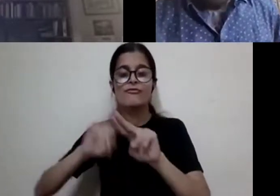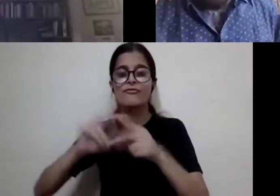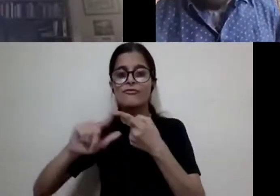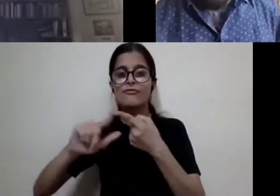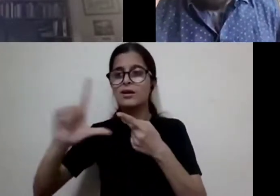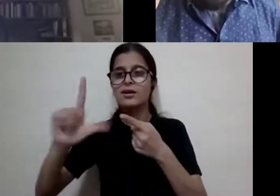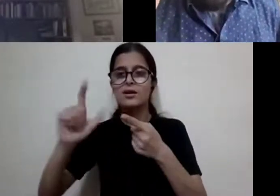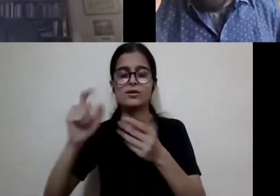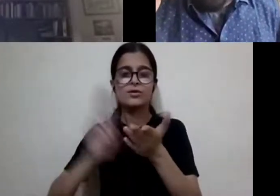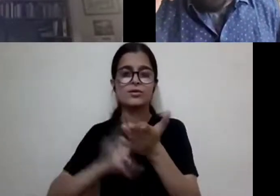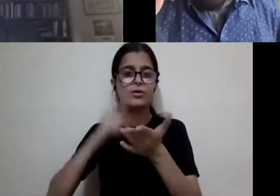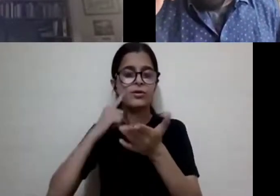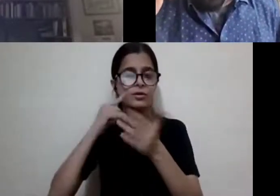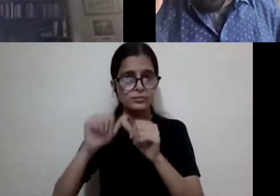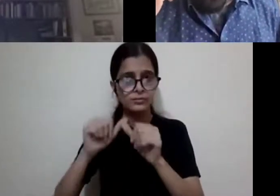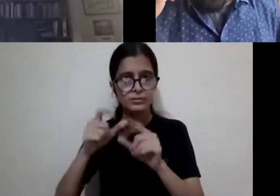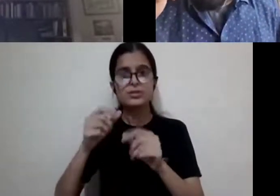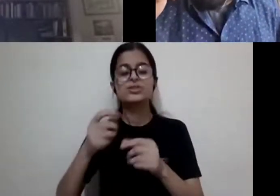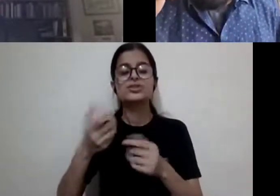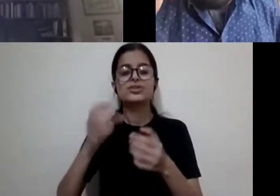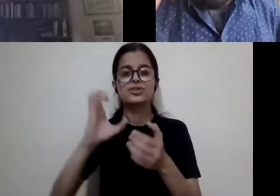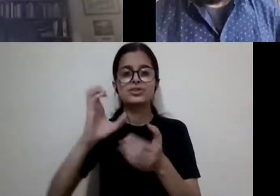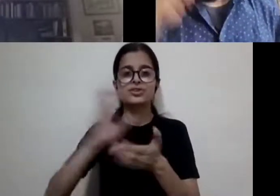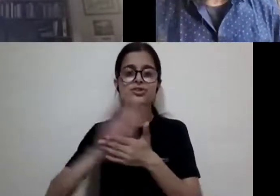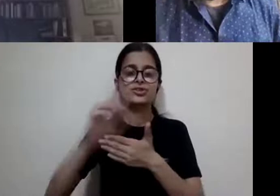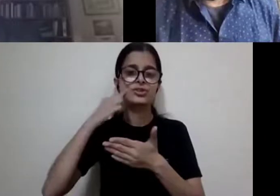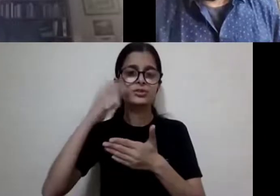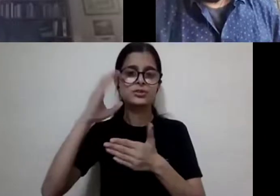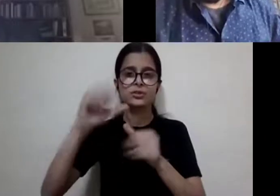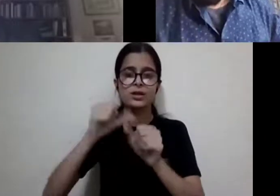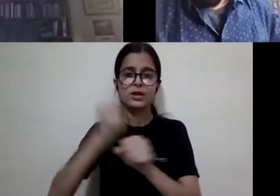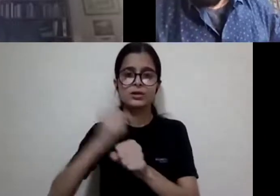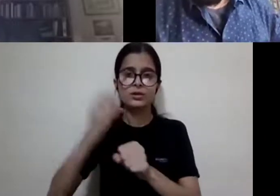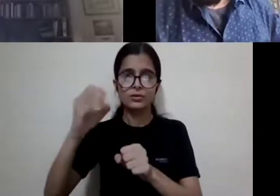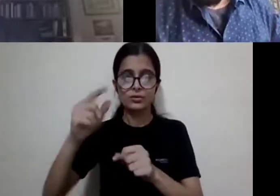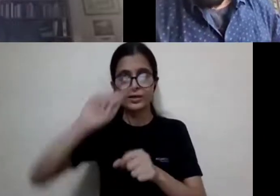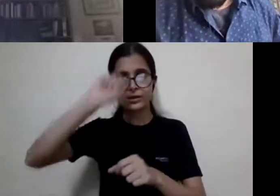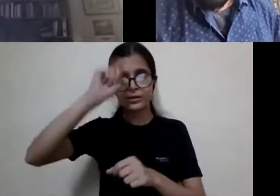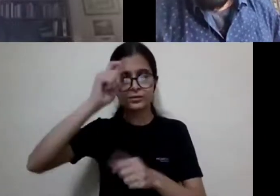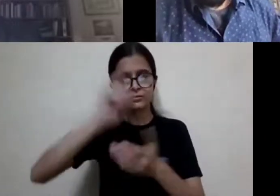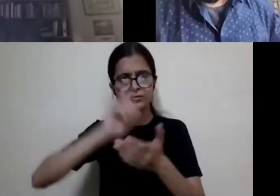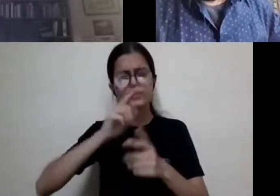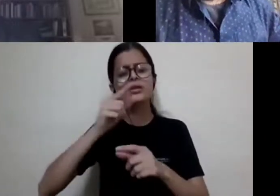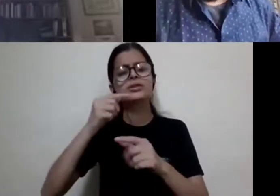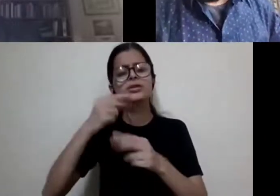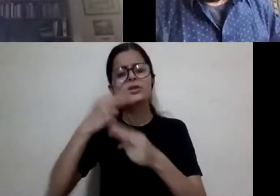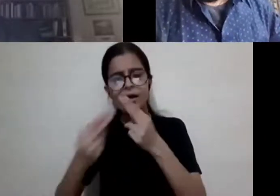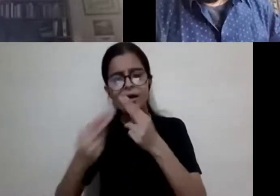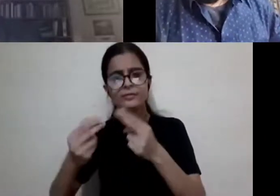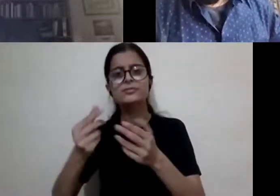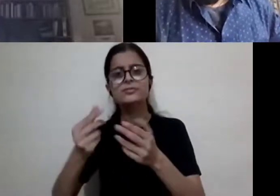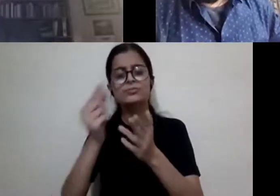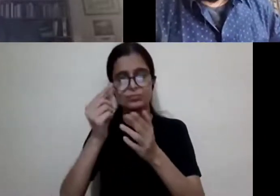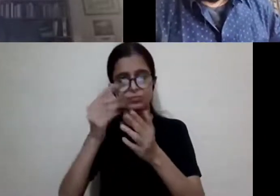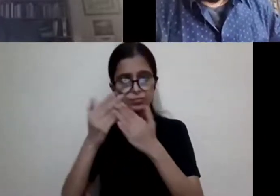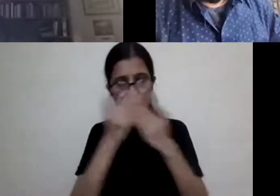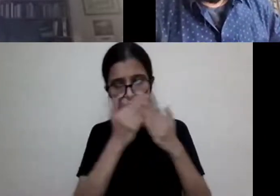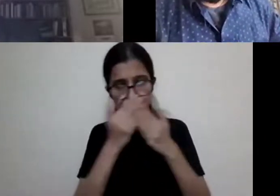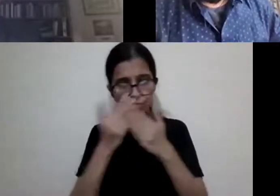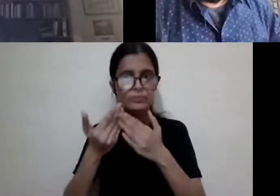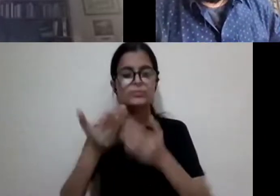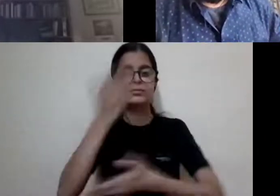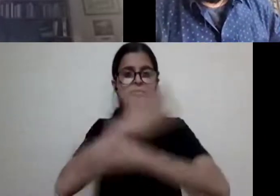University of Illinois, Chicago, one of English at the School of Arts and Sciences, the second of Disability and Human